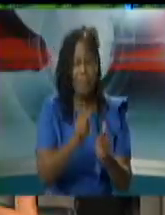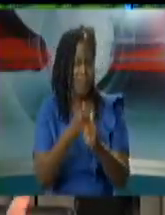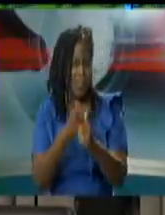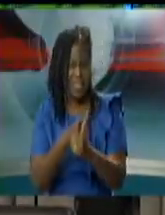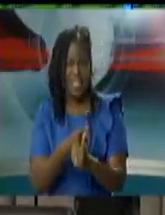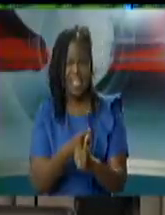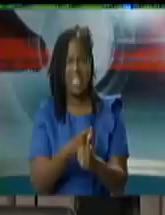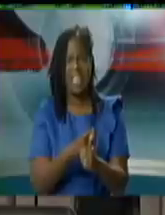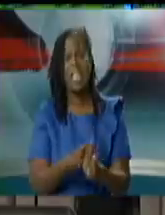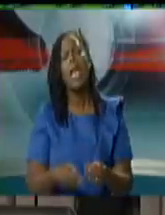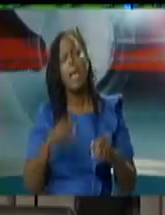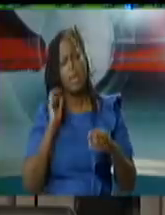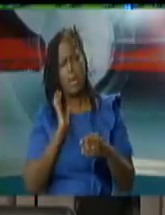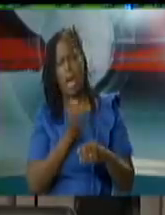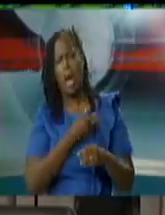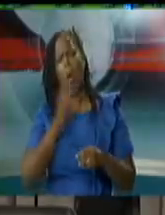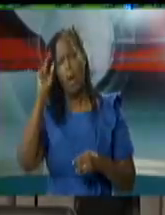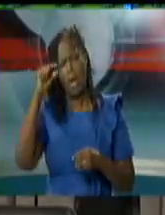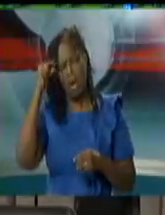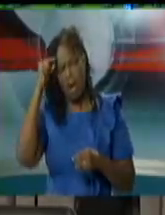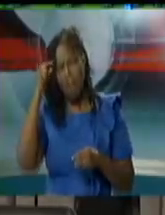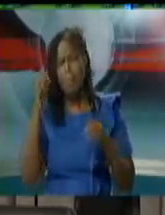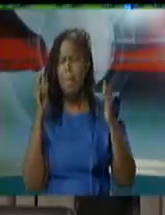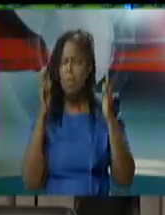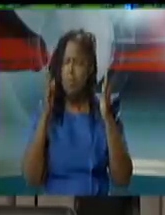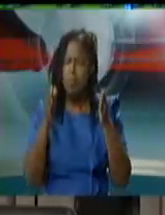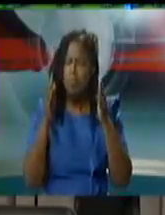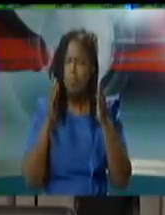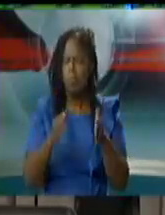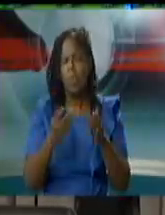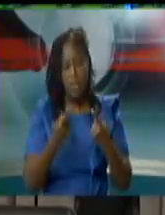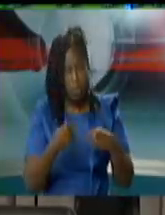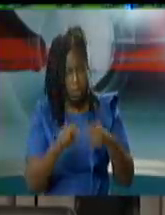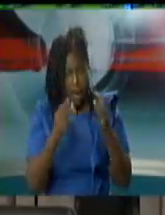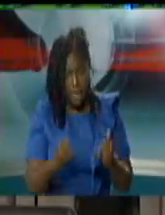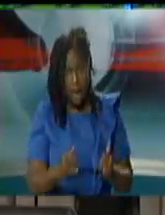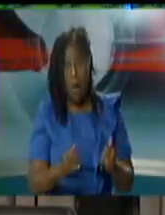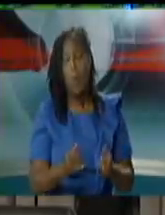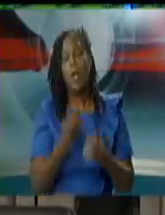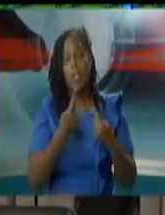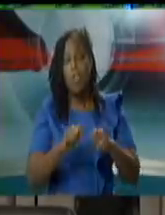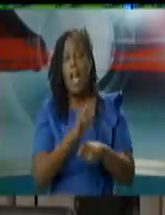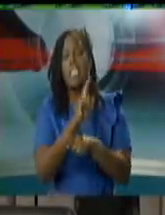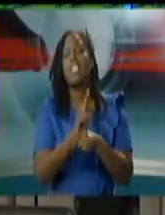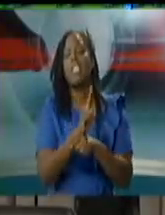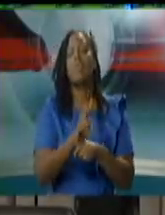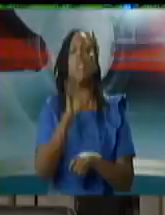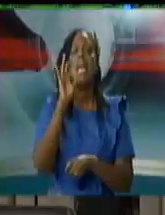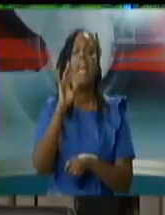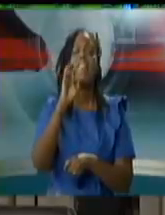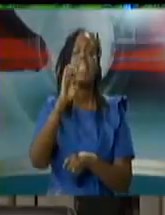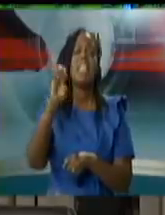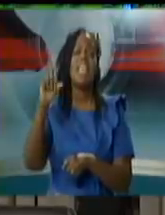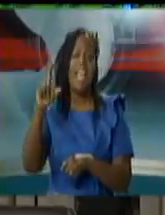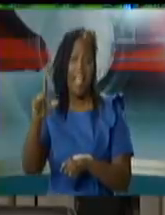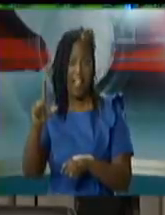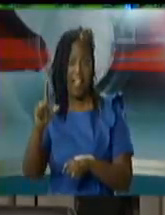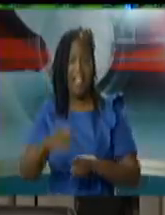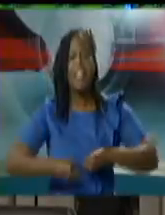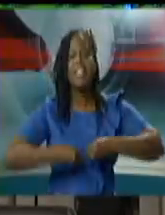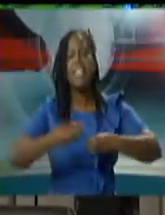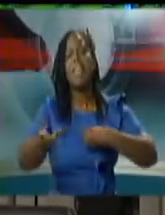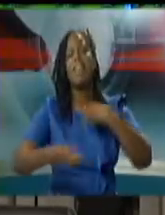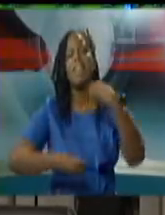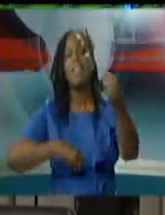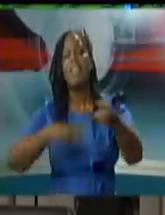is a governmental approach which i have outlined and the latest one now is to use feel to give out masks for their clientele